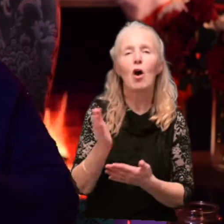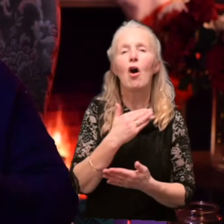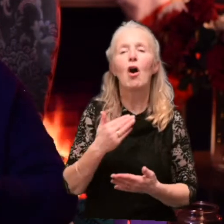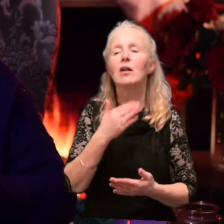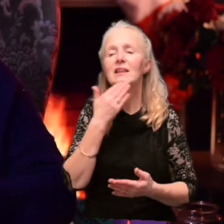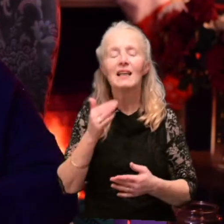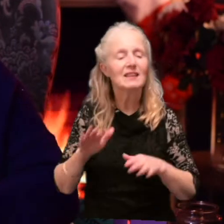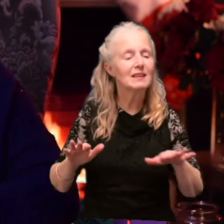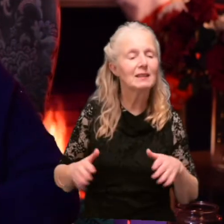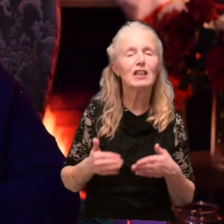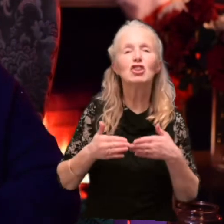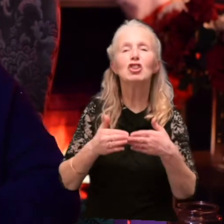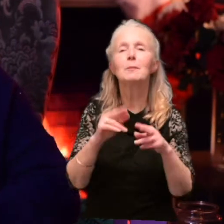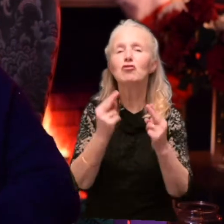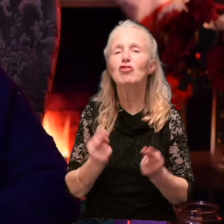whatever ship-shape means.